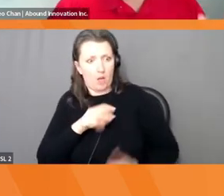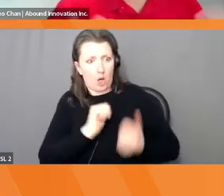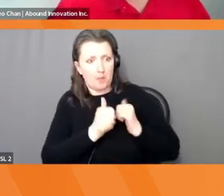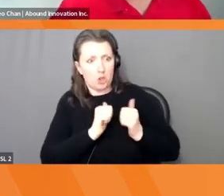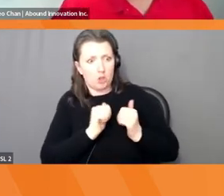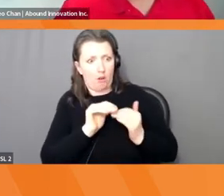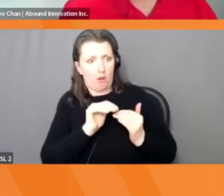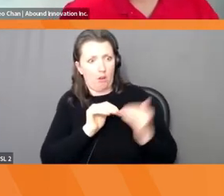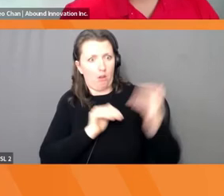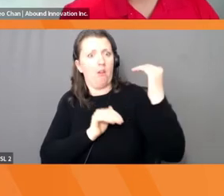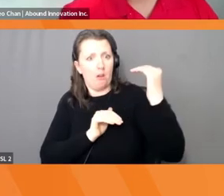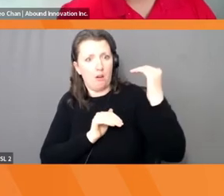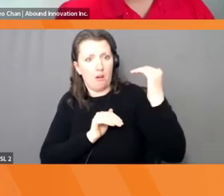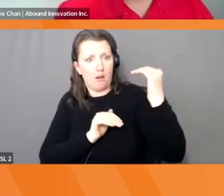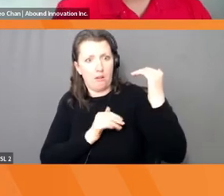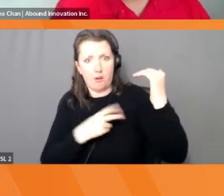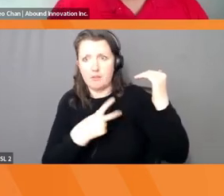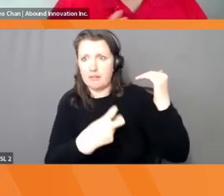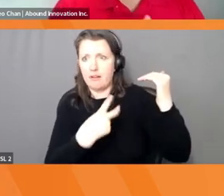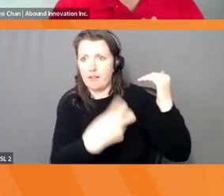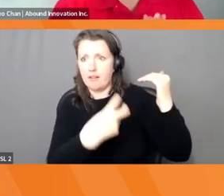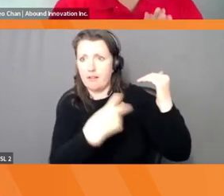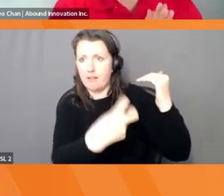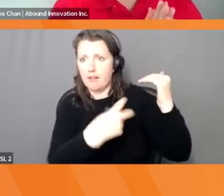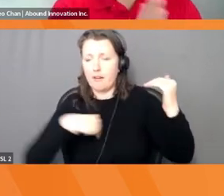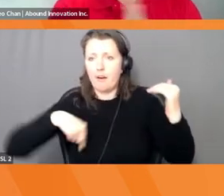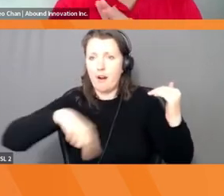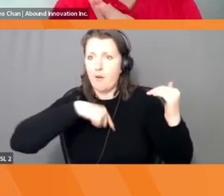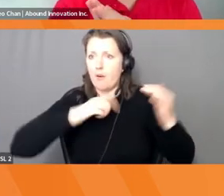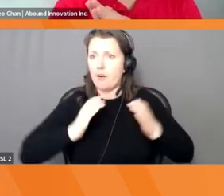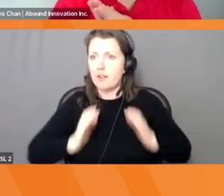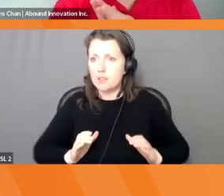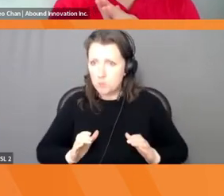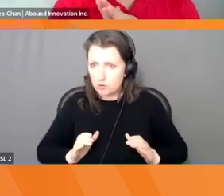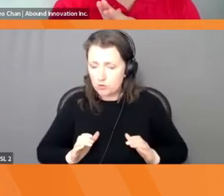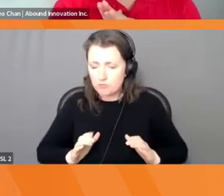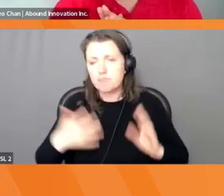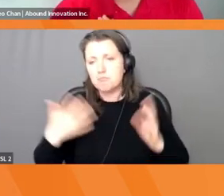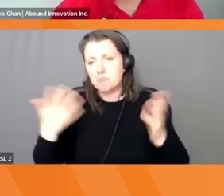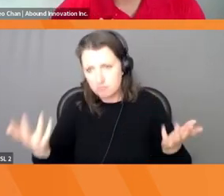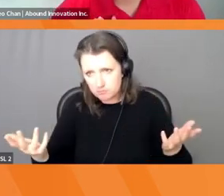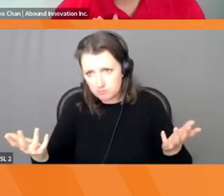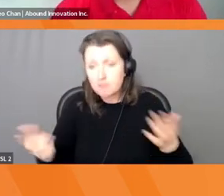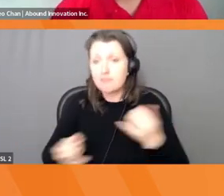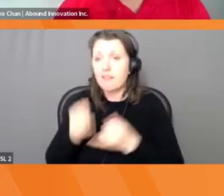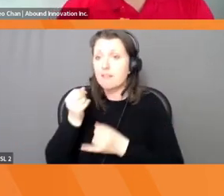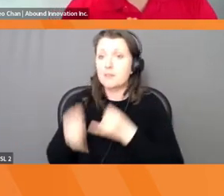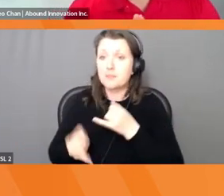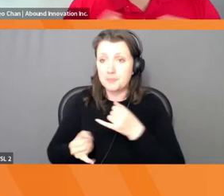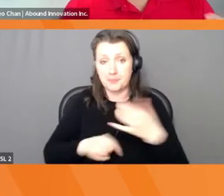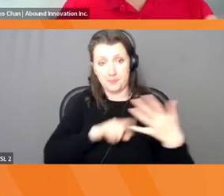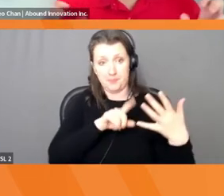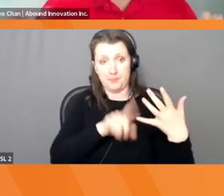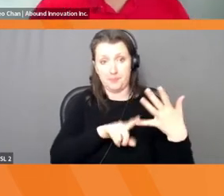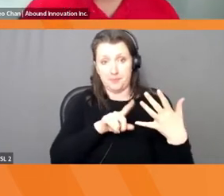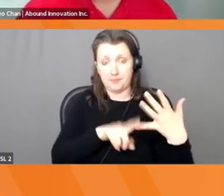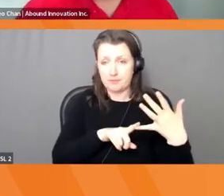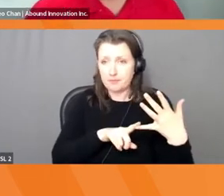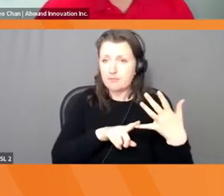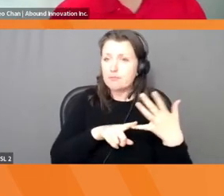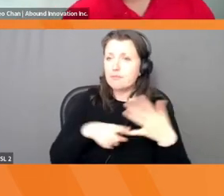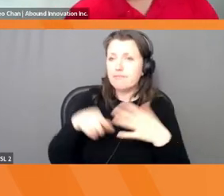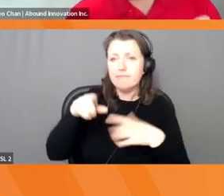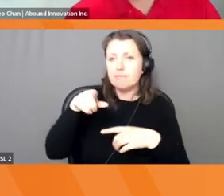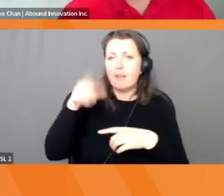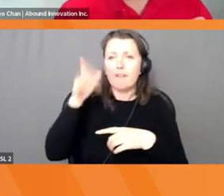innovate in order to stay ahead of our competitors. And last, innovation helps us de risk the unknown. So I'm going to show you a couple